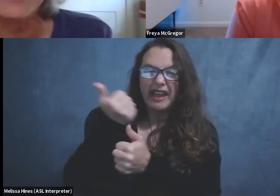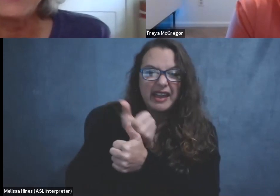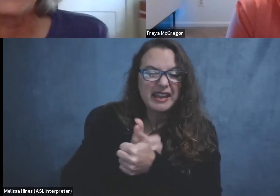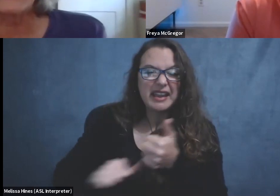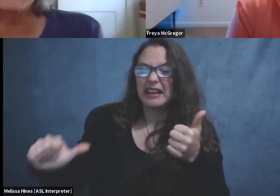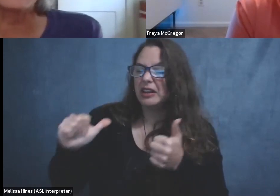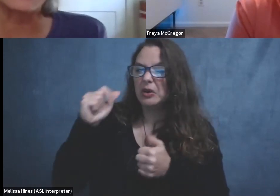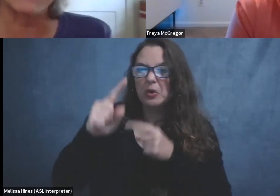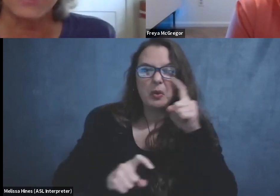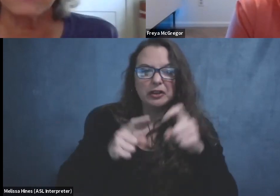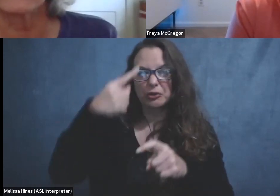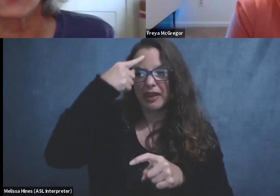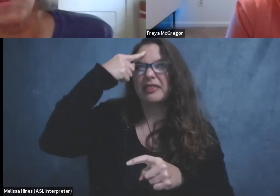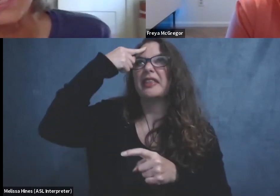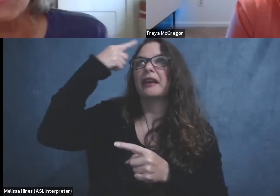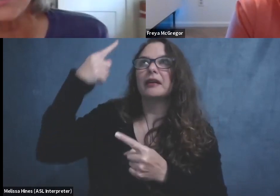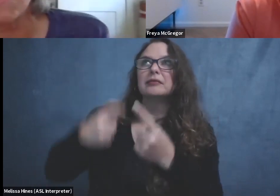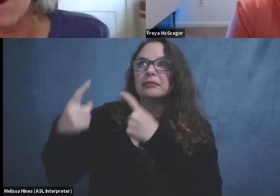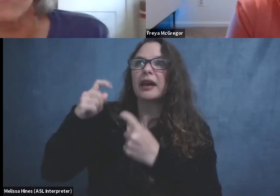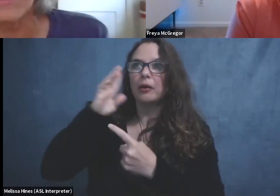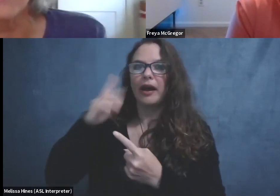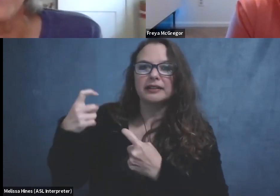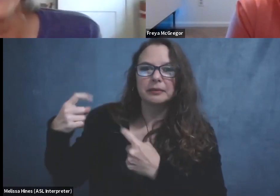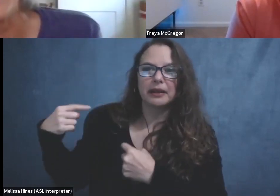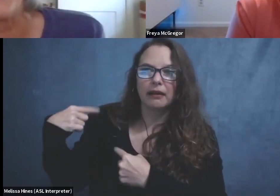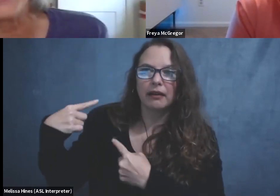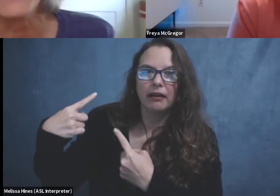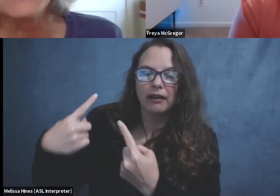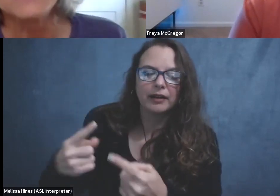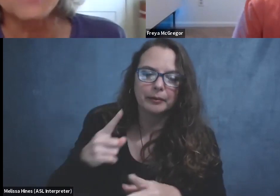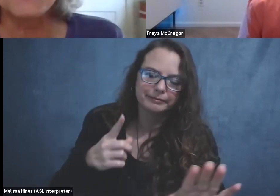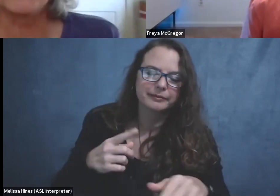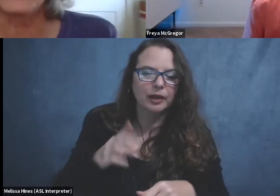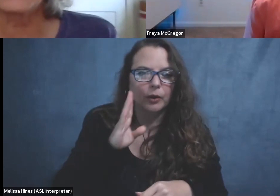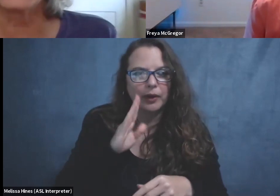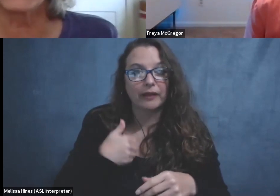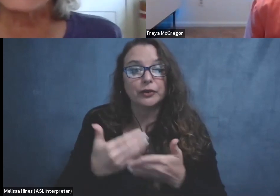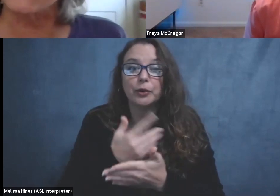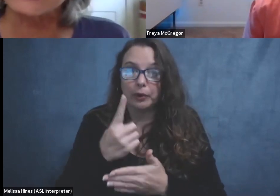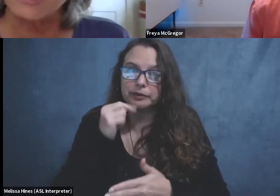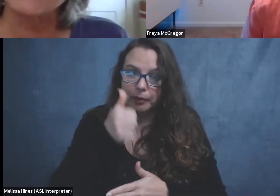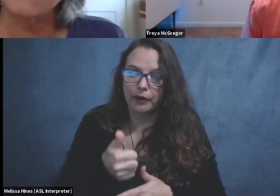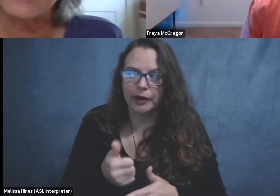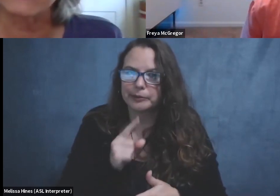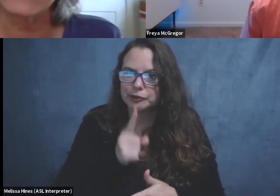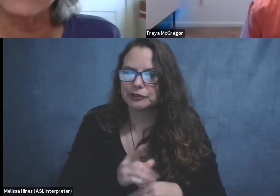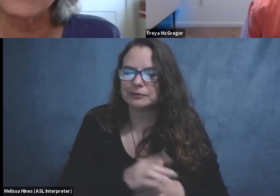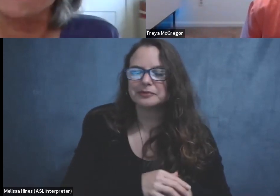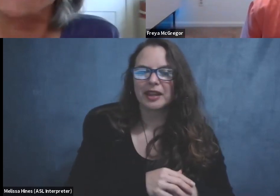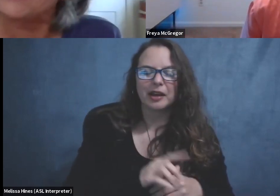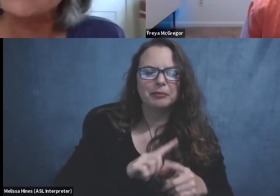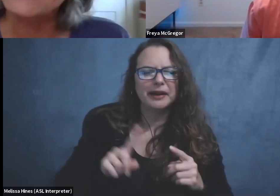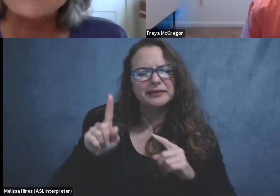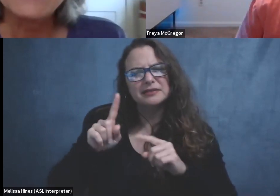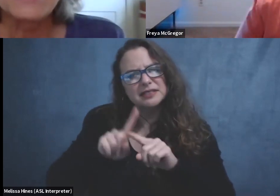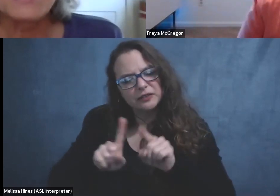imagine. Of course I say that there'll be another one tomorrow there anyway. Um, and you know, at different times I've handled it